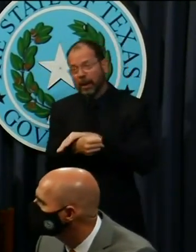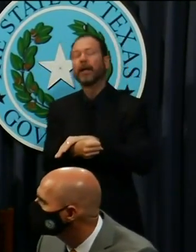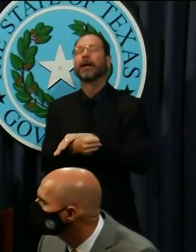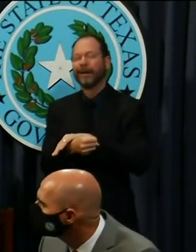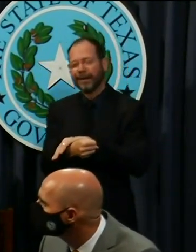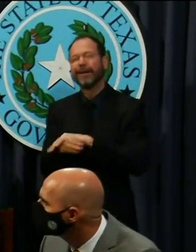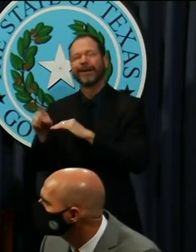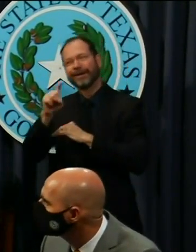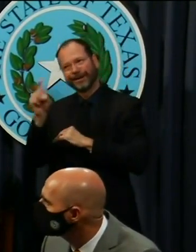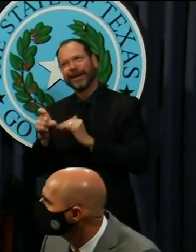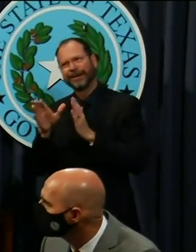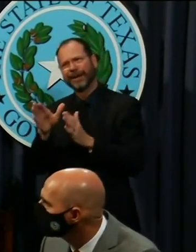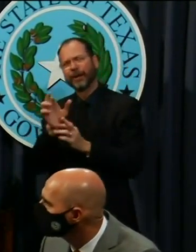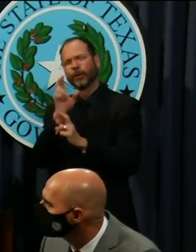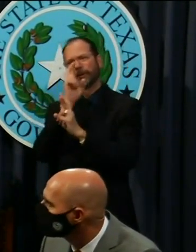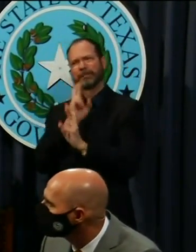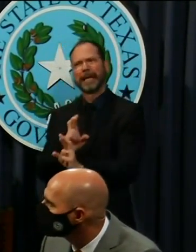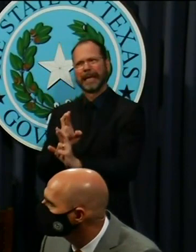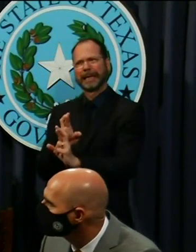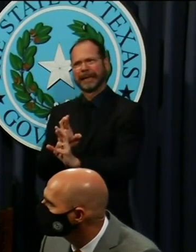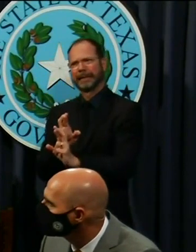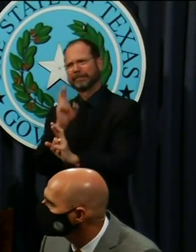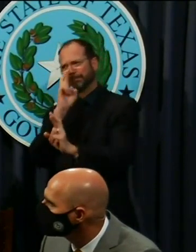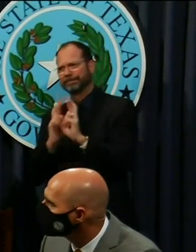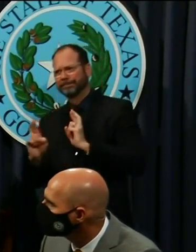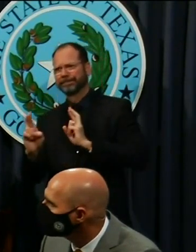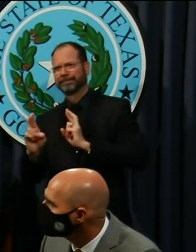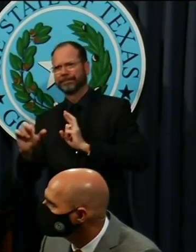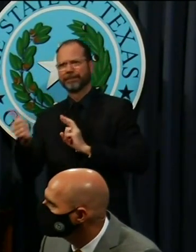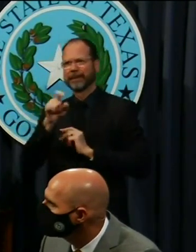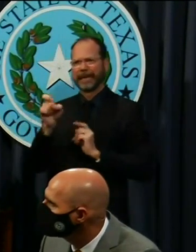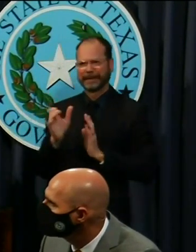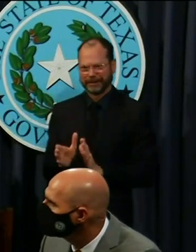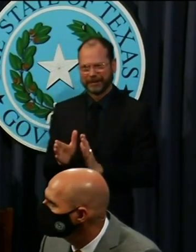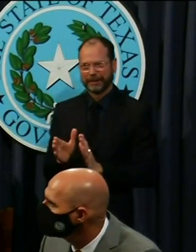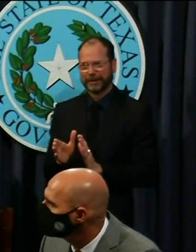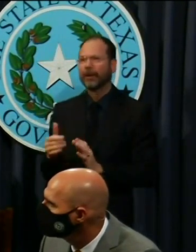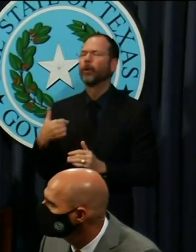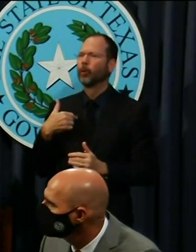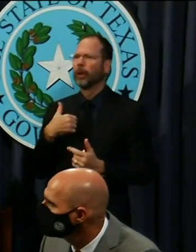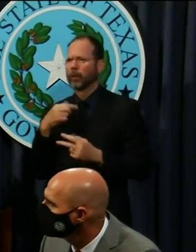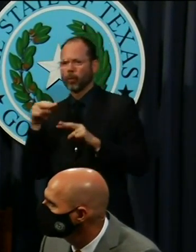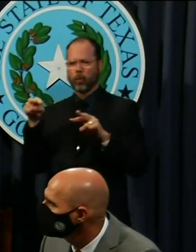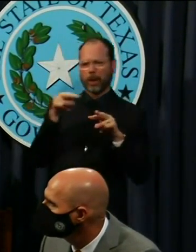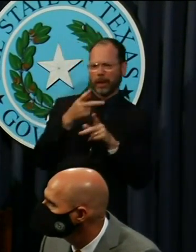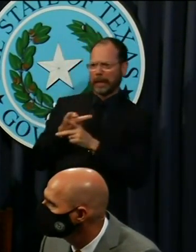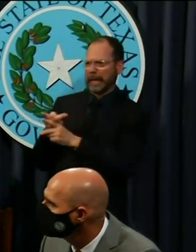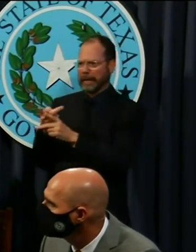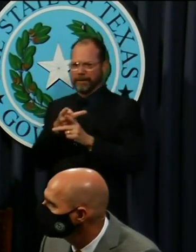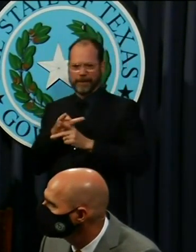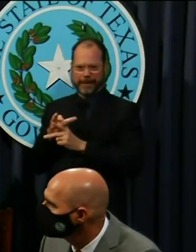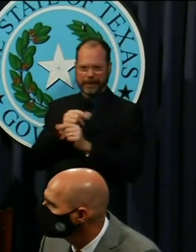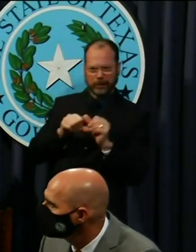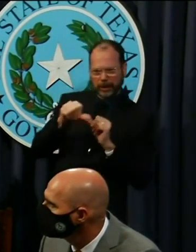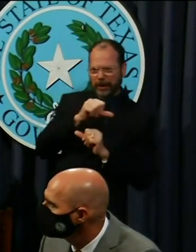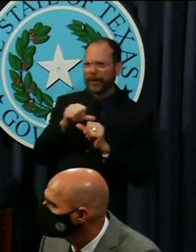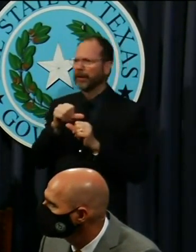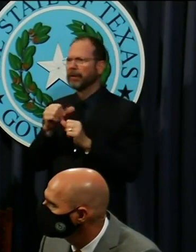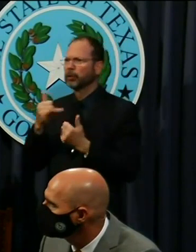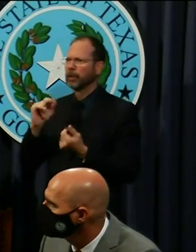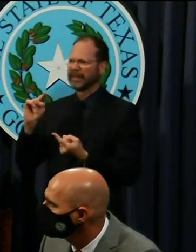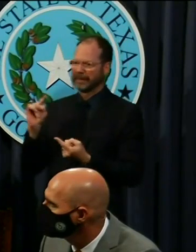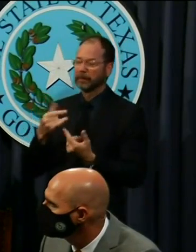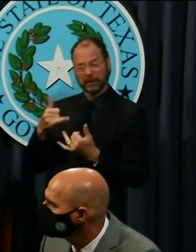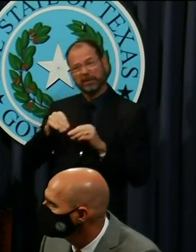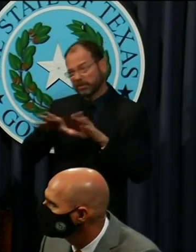Texans are respecting other Texans. I think we're really looking out for each other and doing the best we can so the virus, which is still